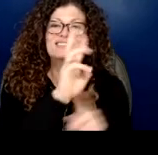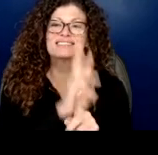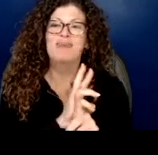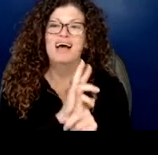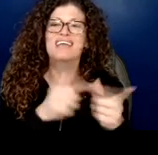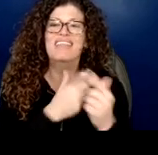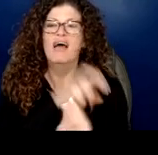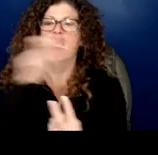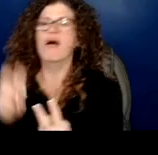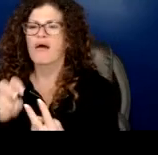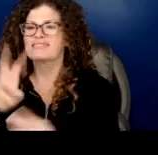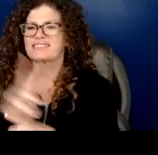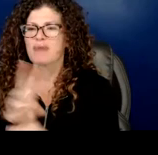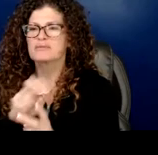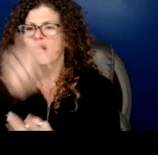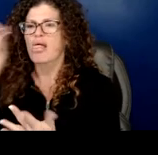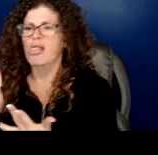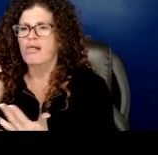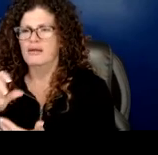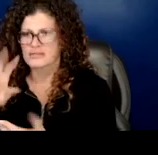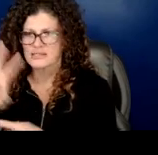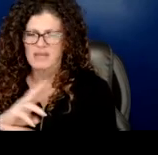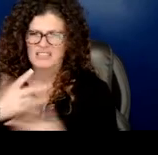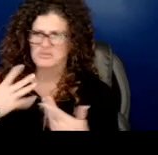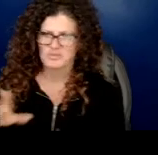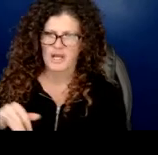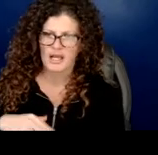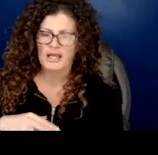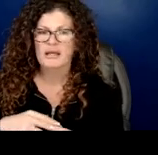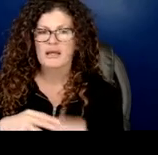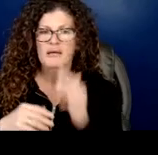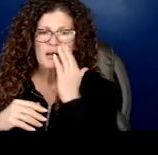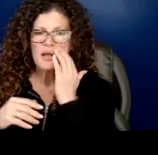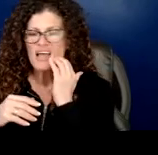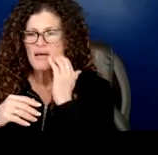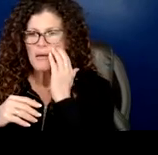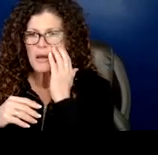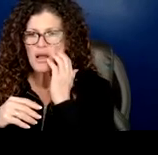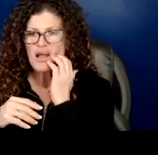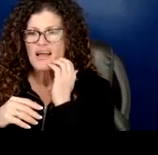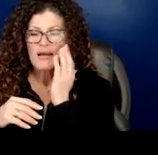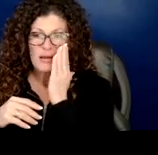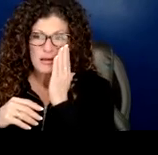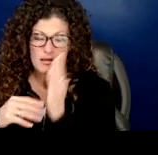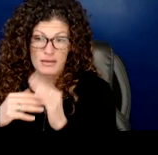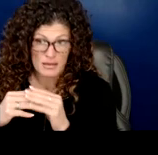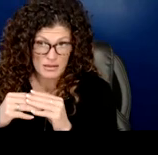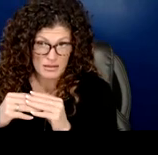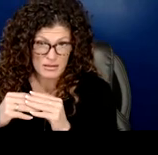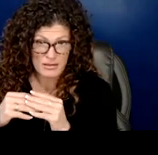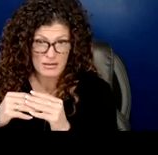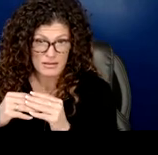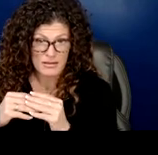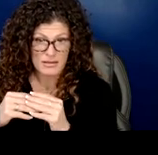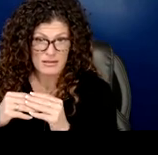hops to the next position so i just i would like discussion around like if people really think there needs to be no years of